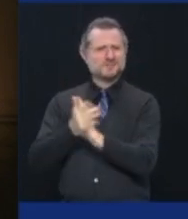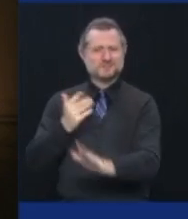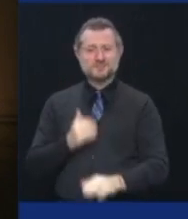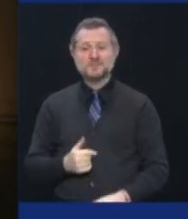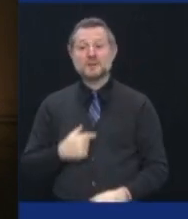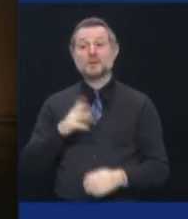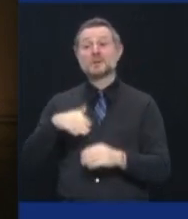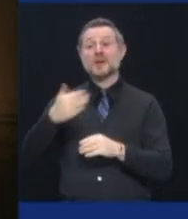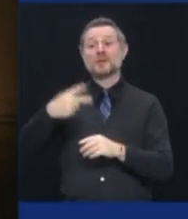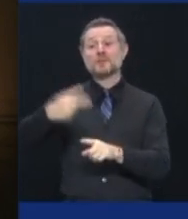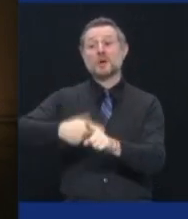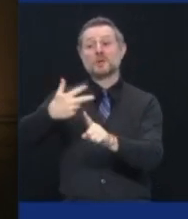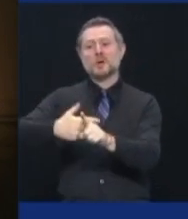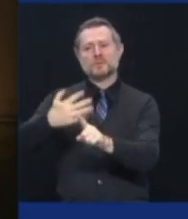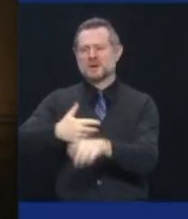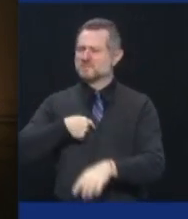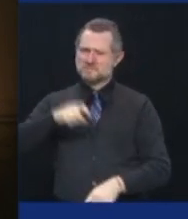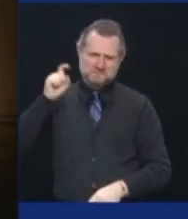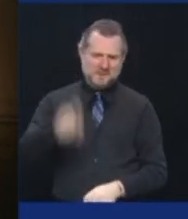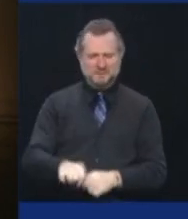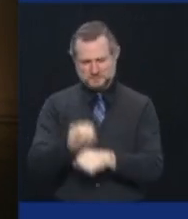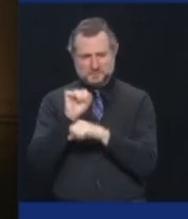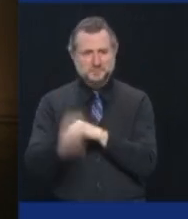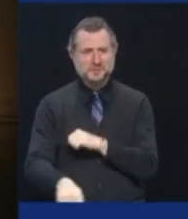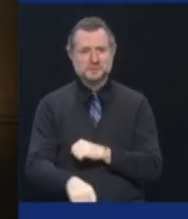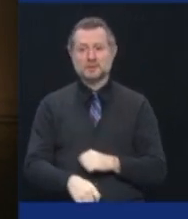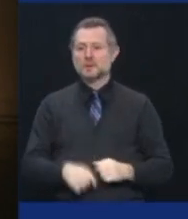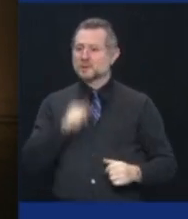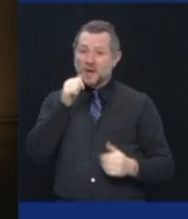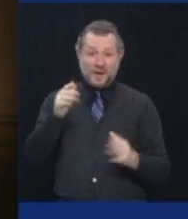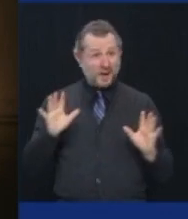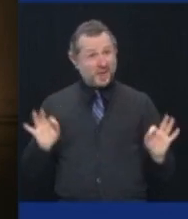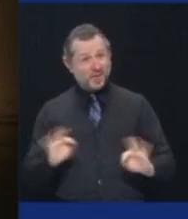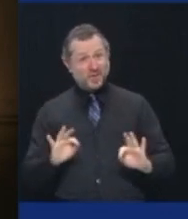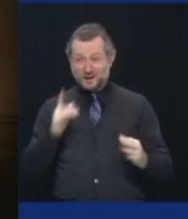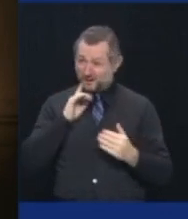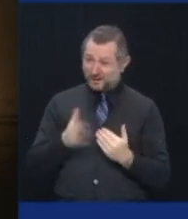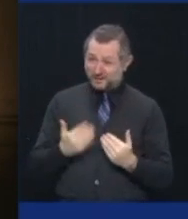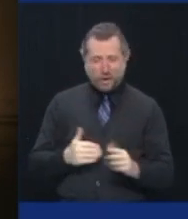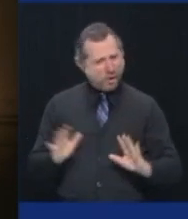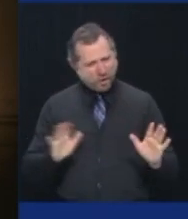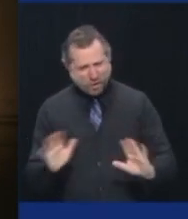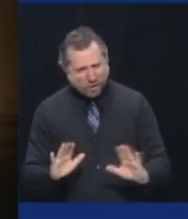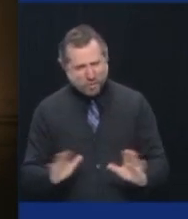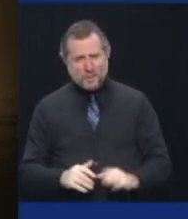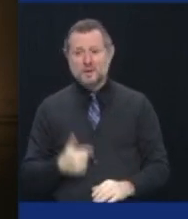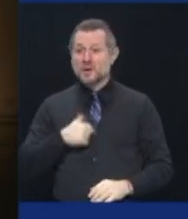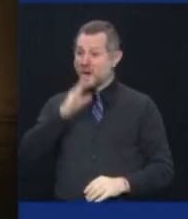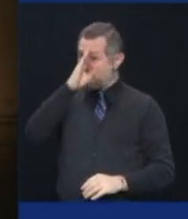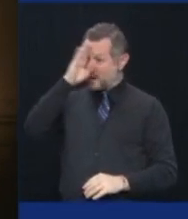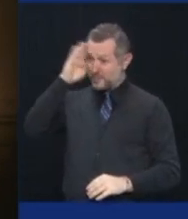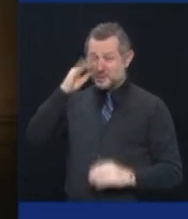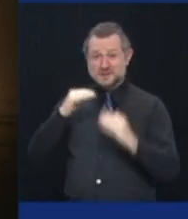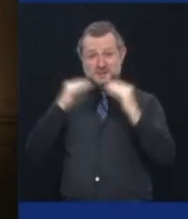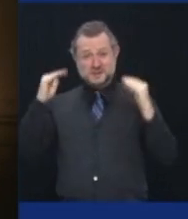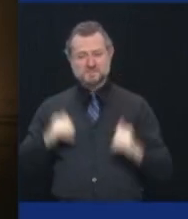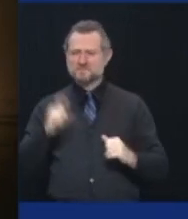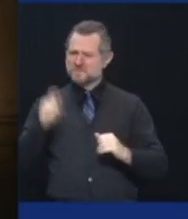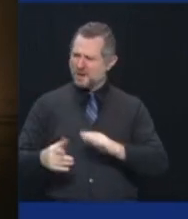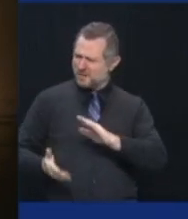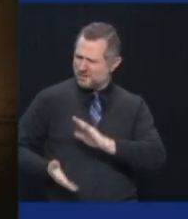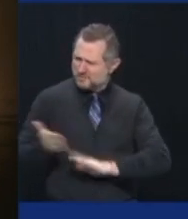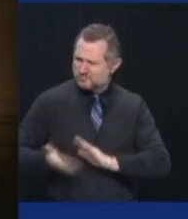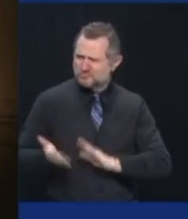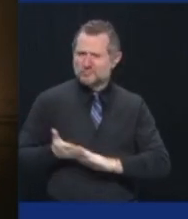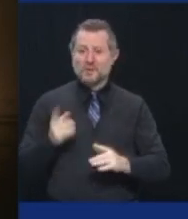months. It will not be easy. A high-performing hospital system, as well as the diligence of New Yorkers, are the keys